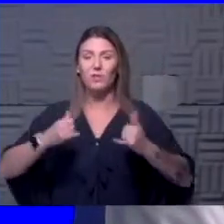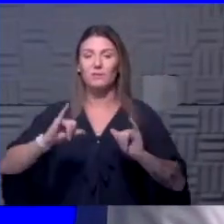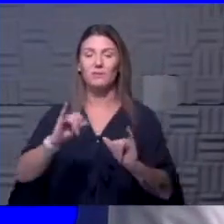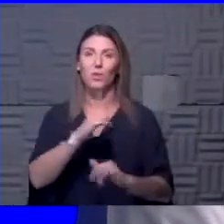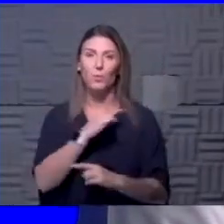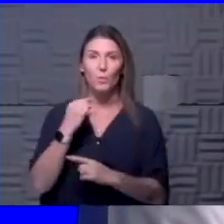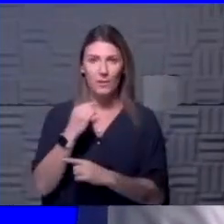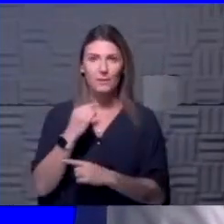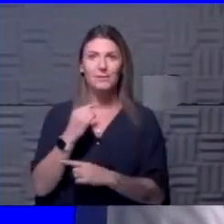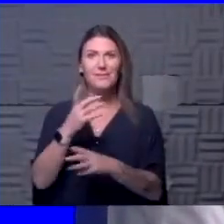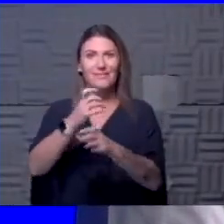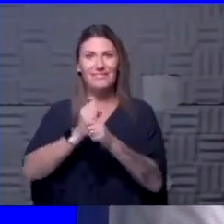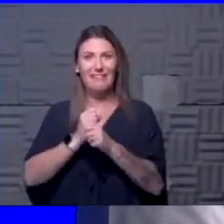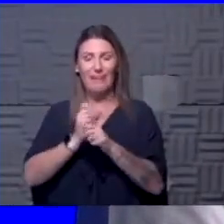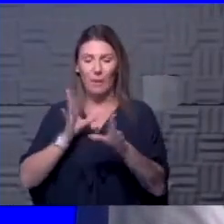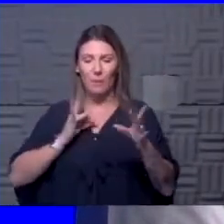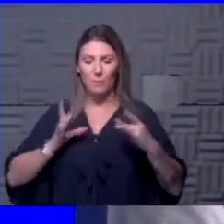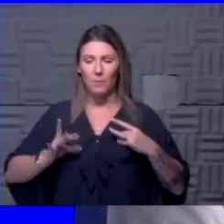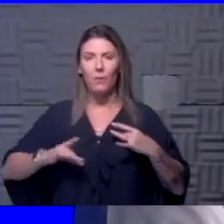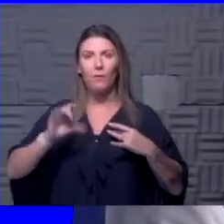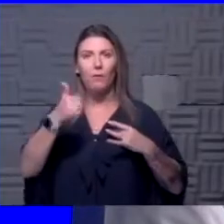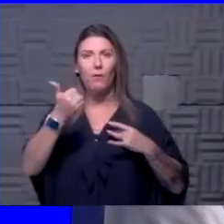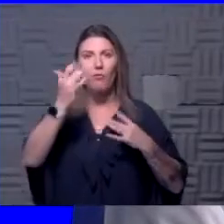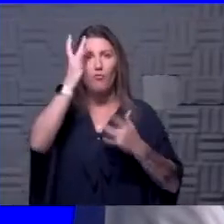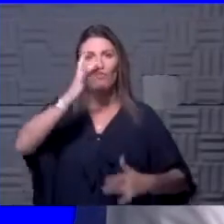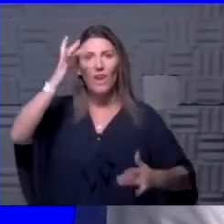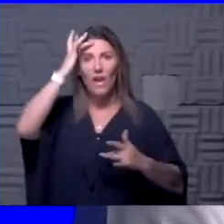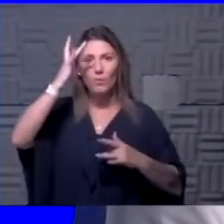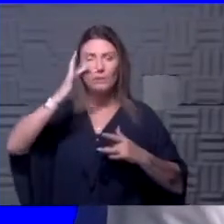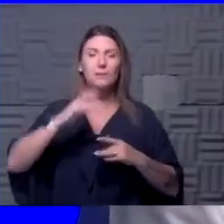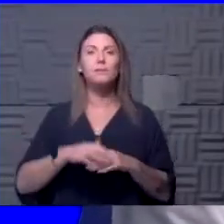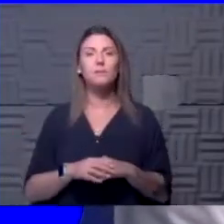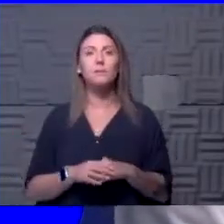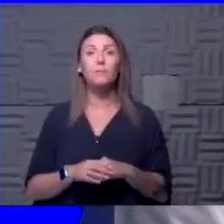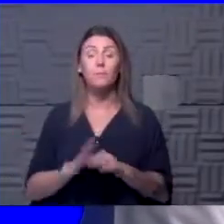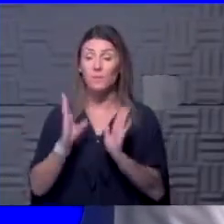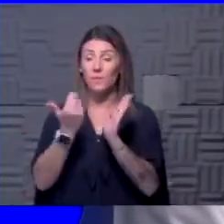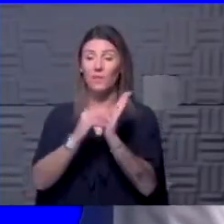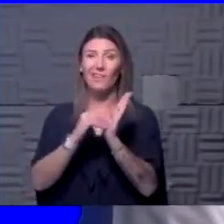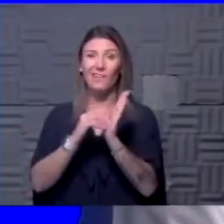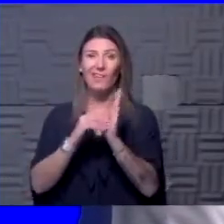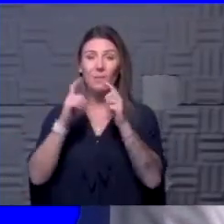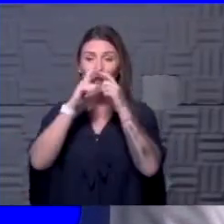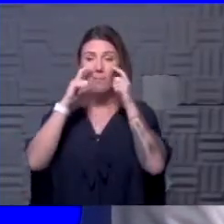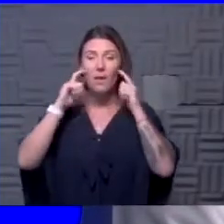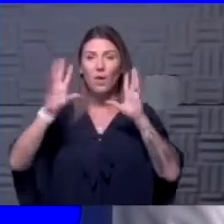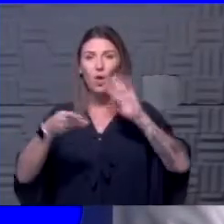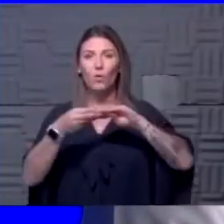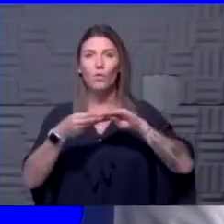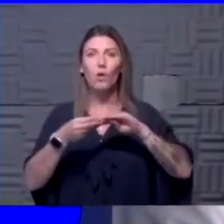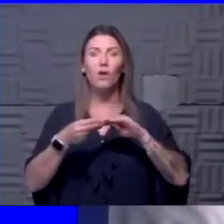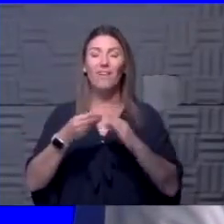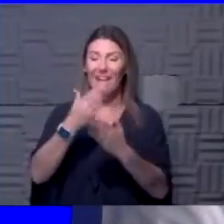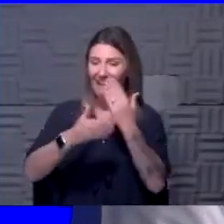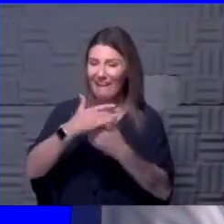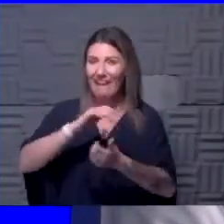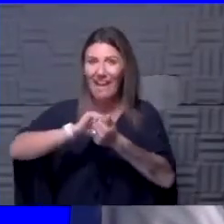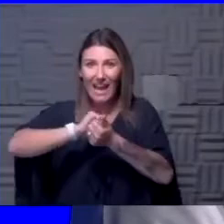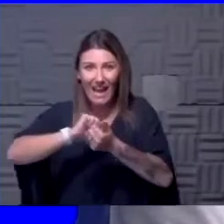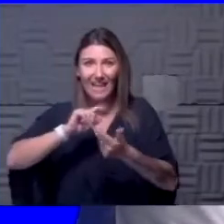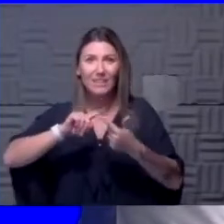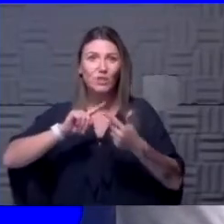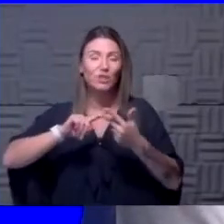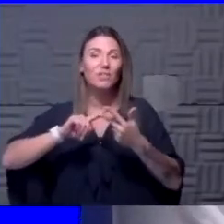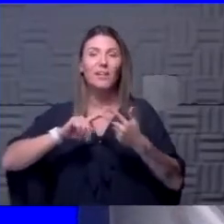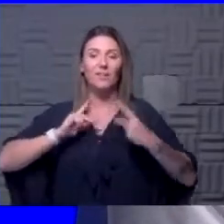to be at risk to get these other circulating viruses. So again, I think the masking overall will help the hand hygiene will help. And the